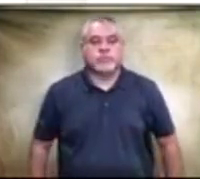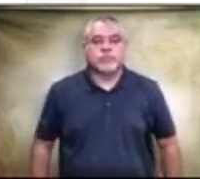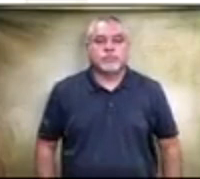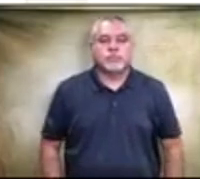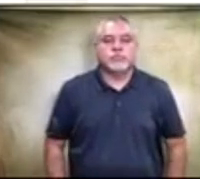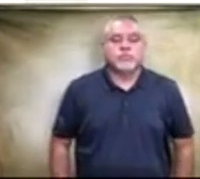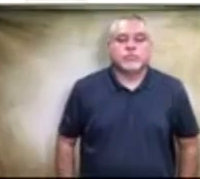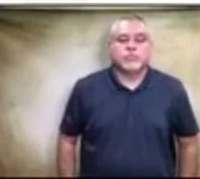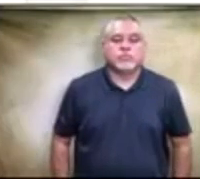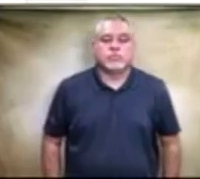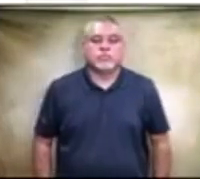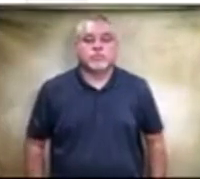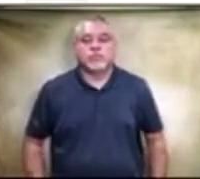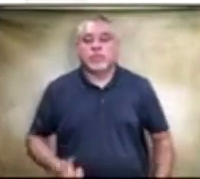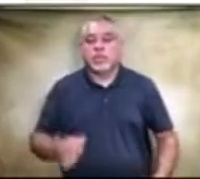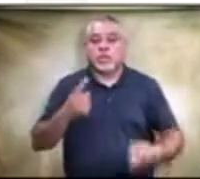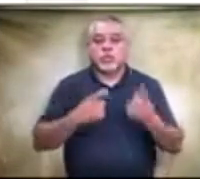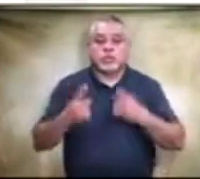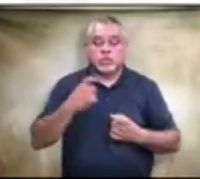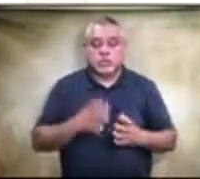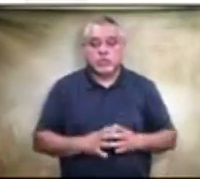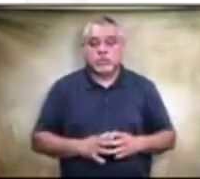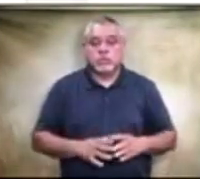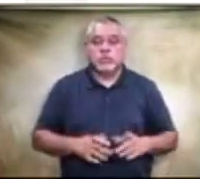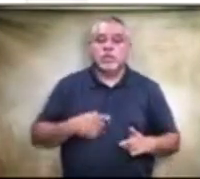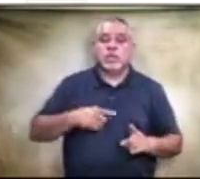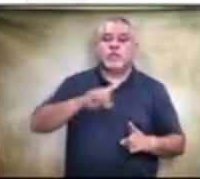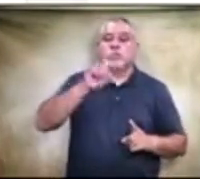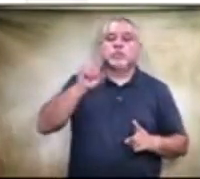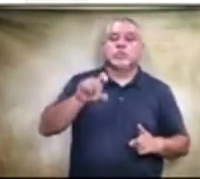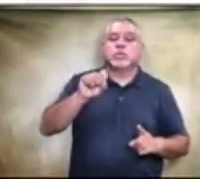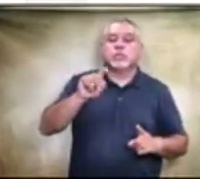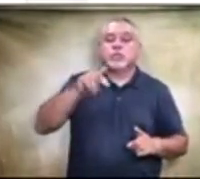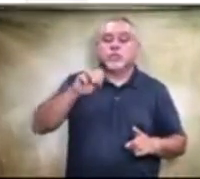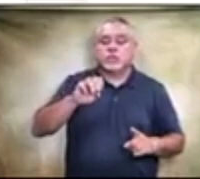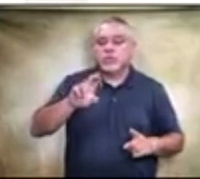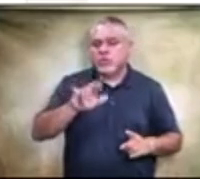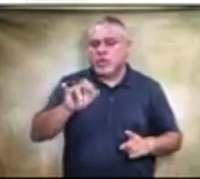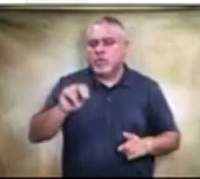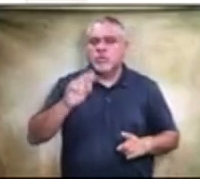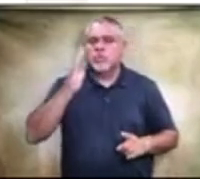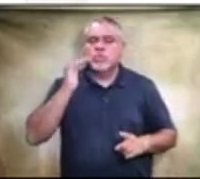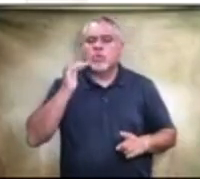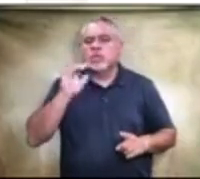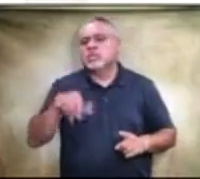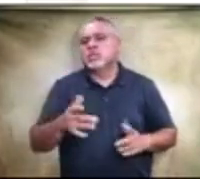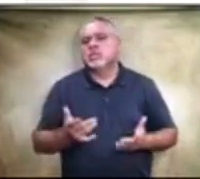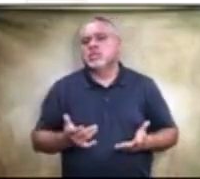we have any questions i have a question uh ryan what why is this um